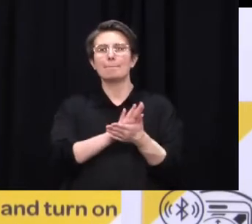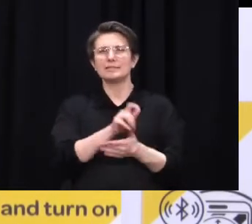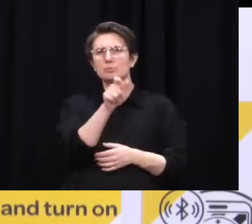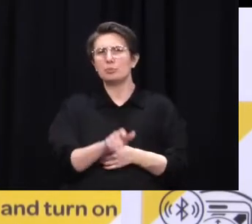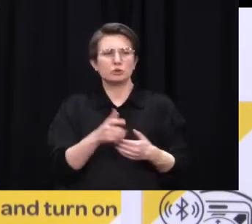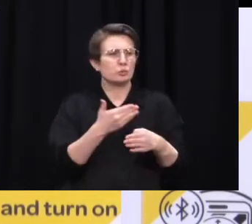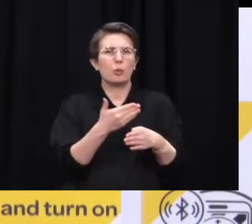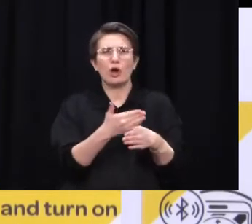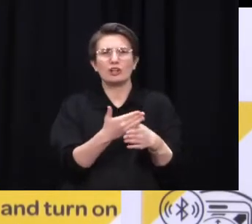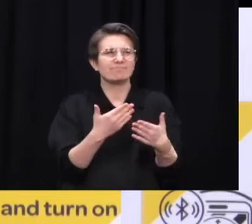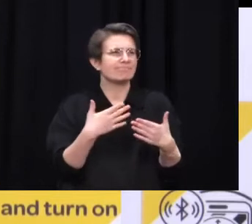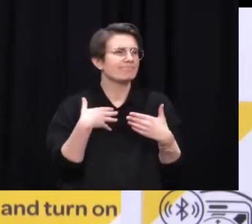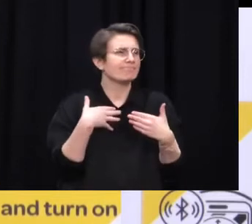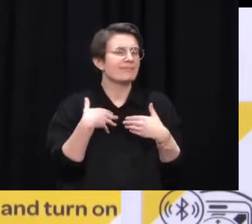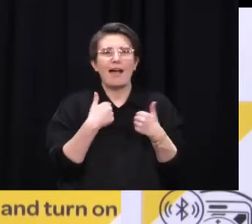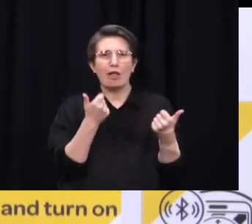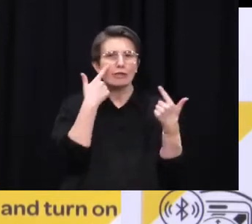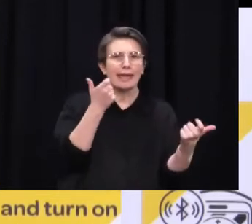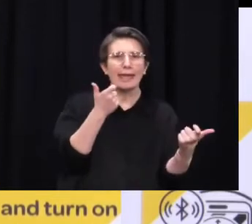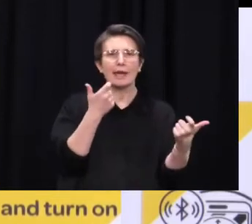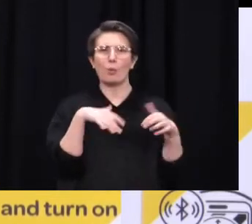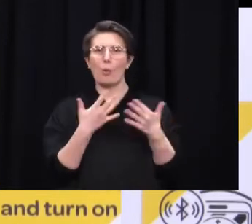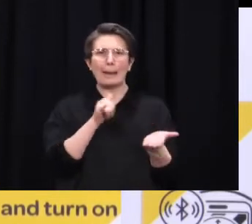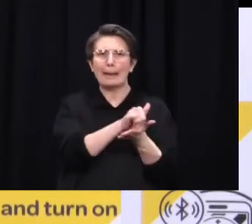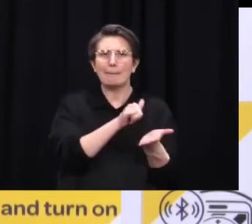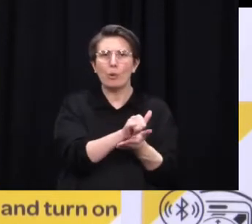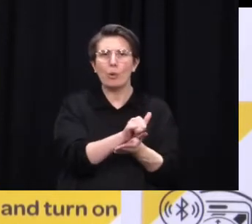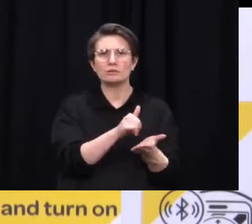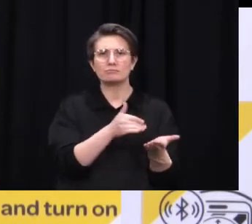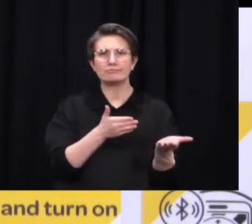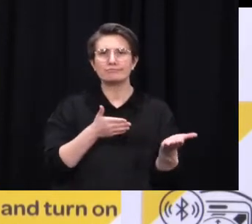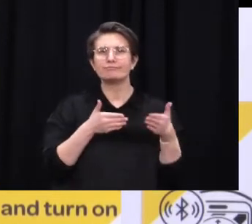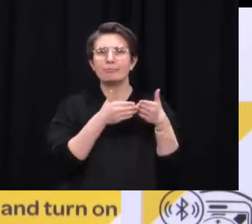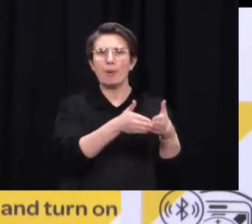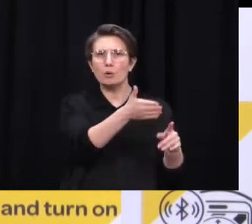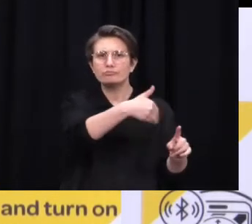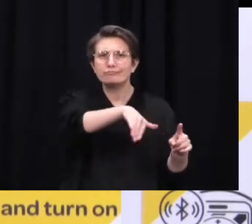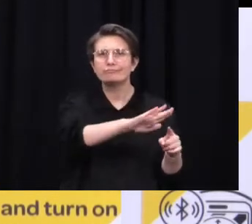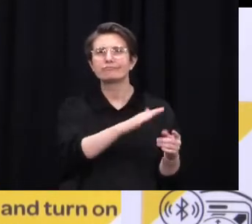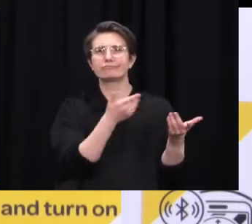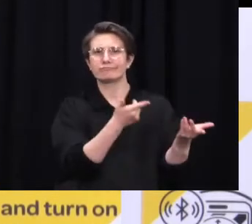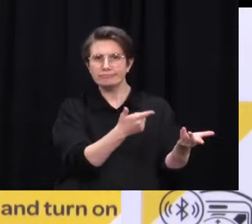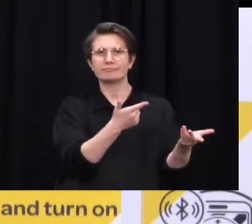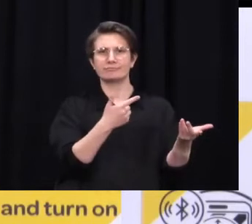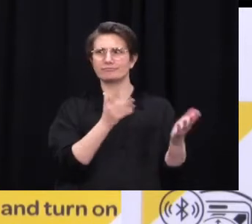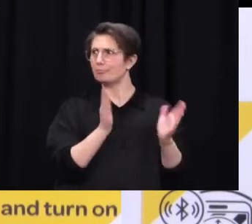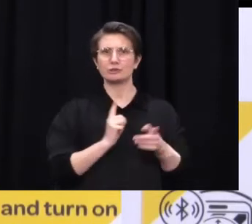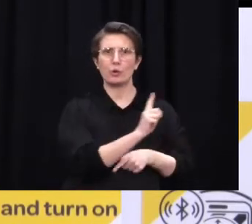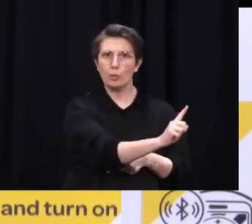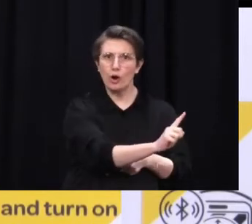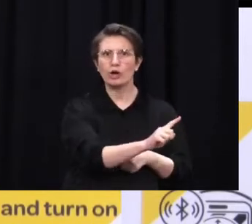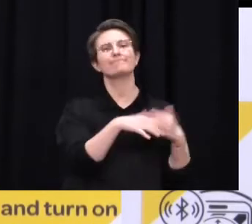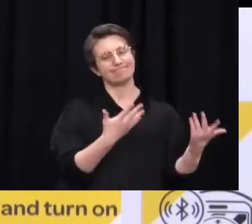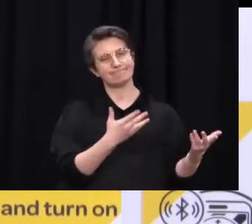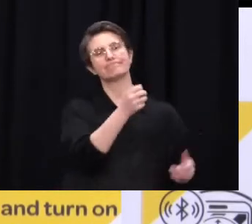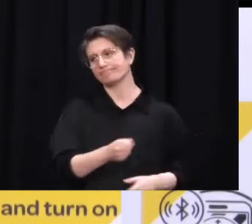who have to go to work at alert level 4 to provide quality care for their children. The Ministry of Education is working with